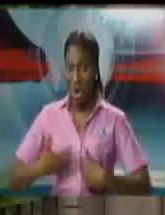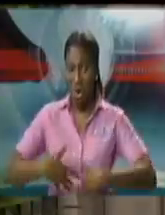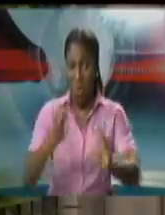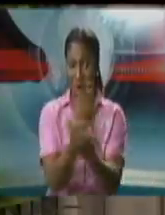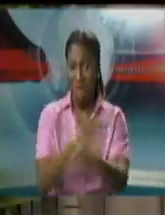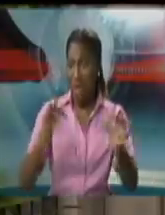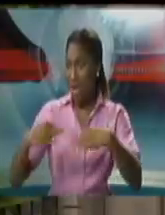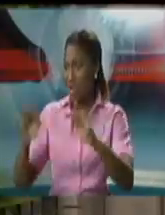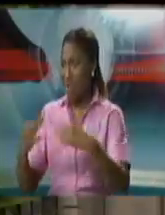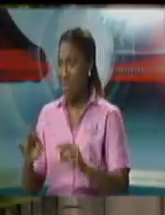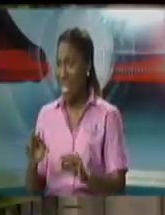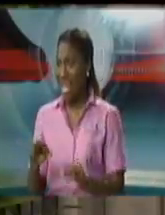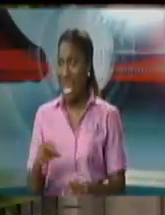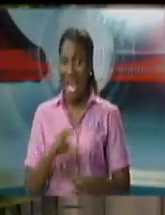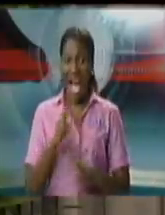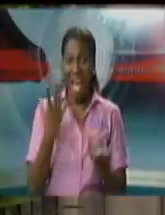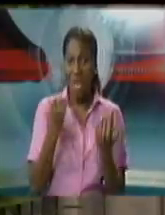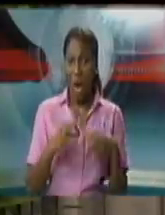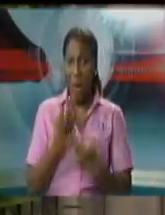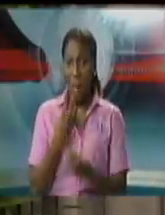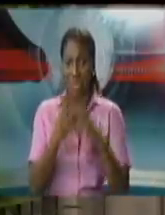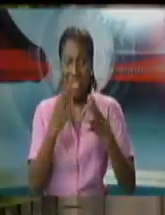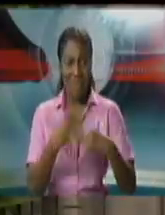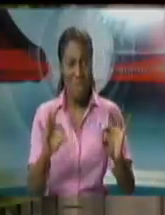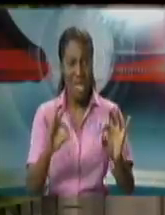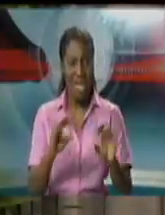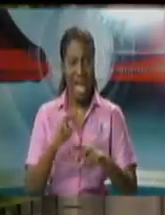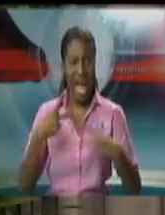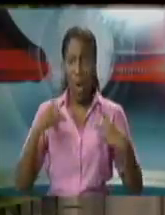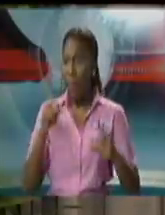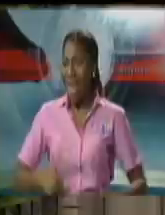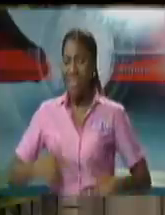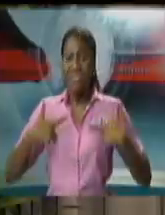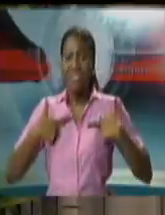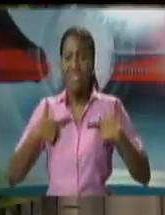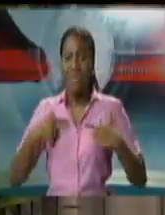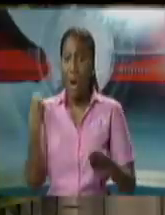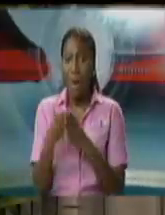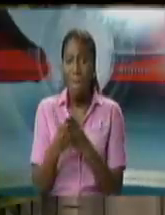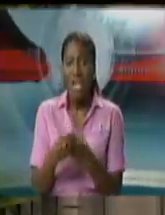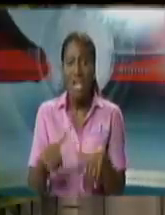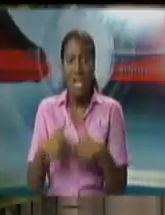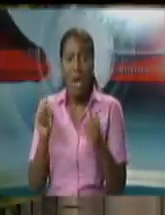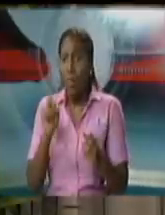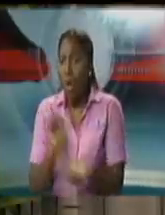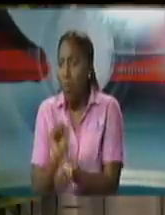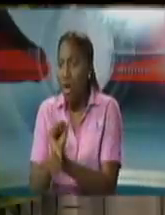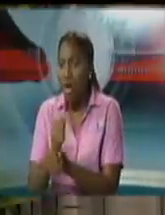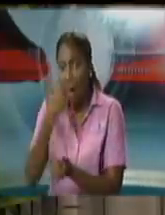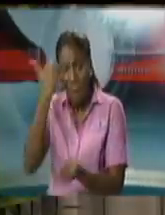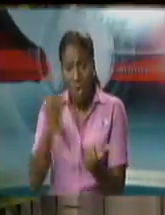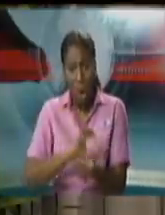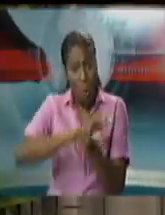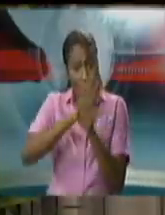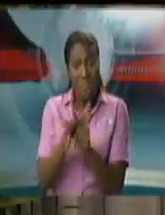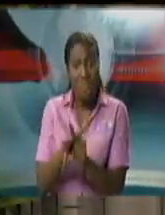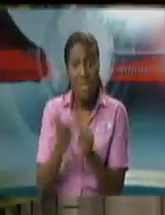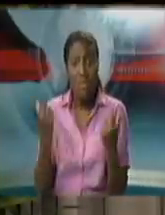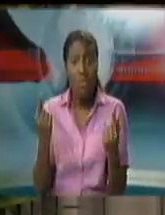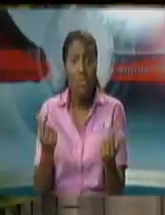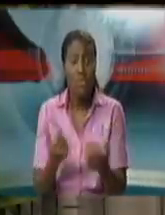themselves without a meal without a home without structures there's a very careful approach where the exercise of discretion